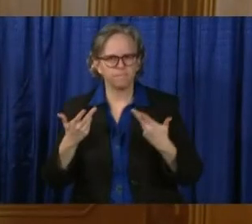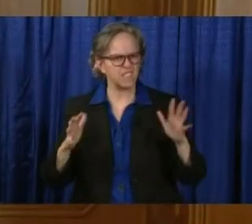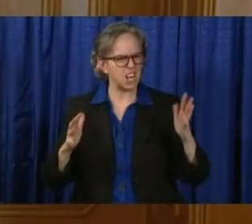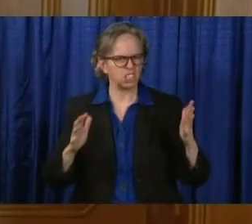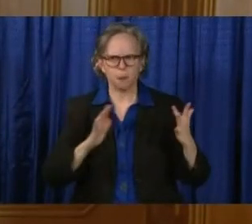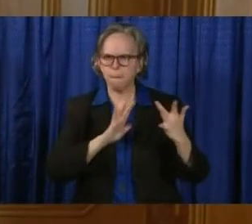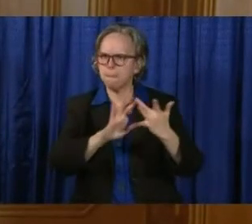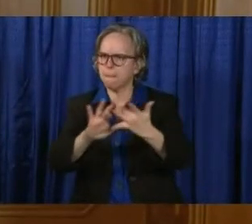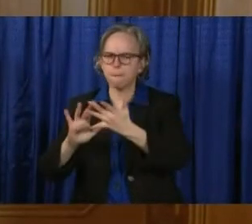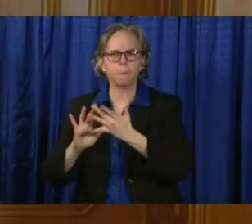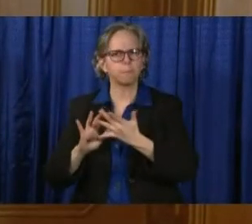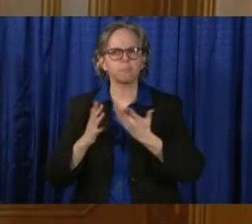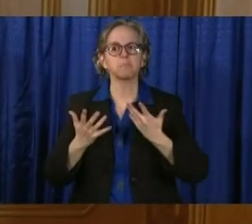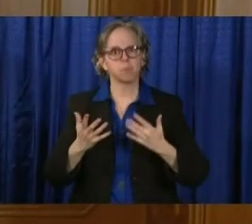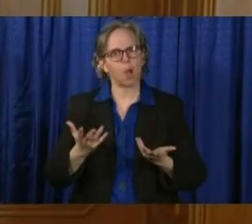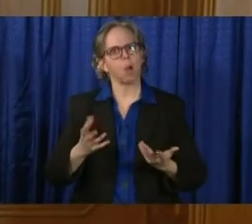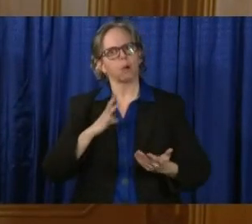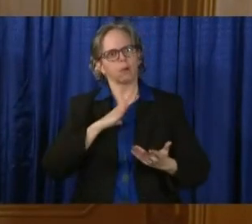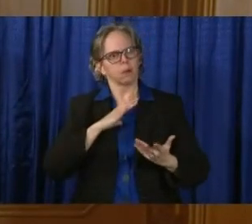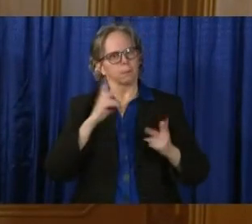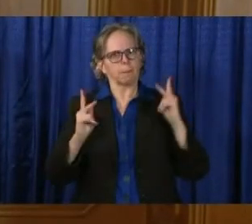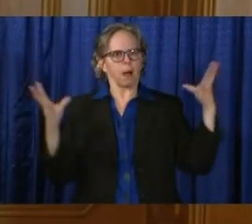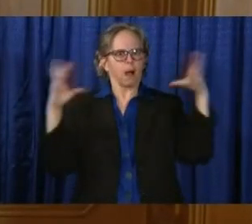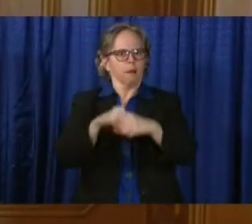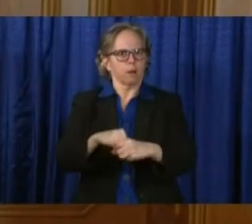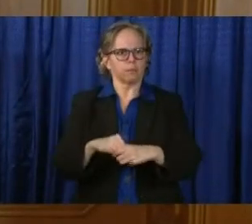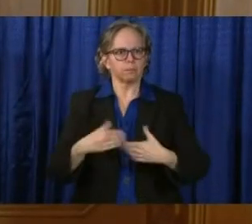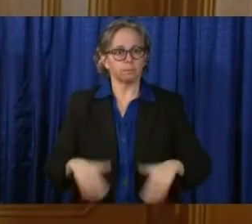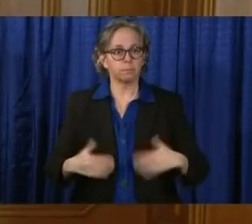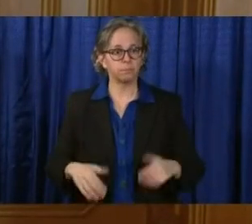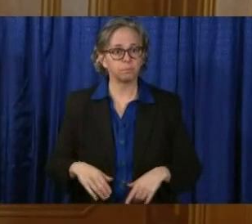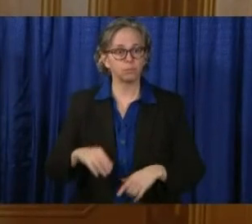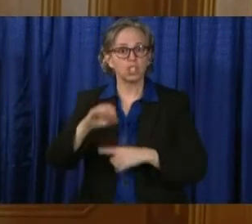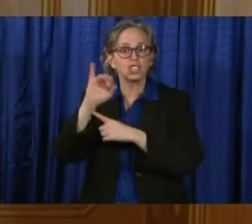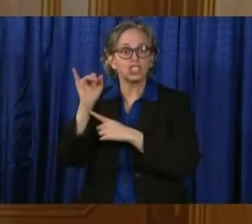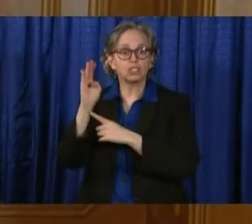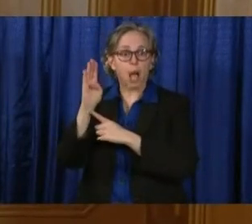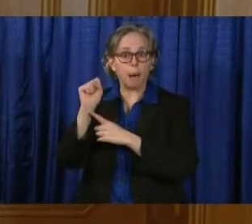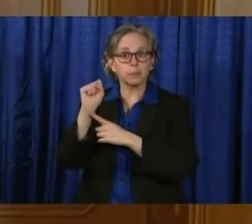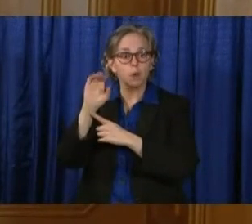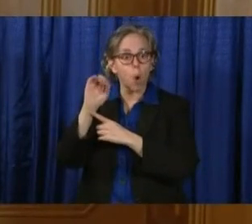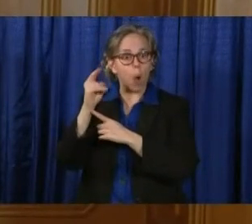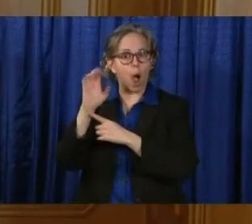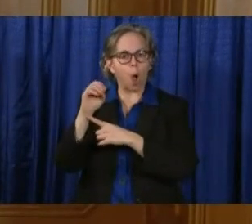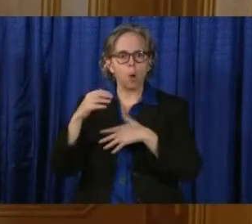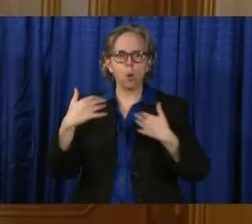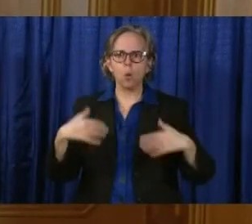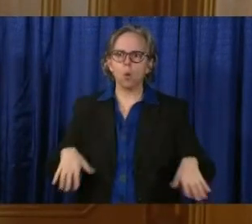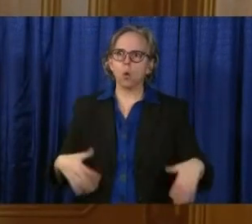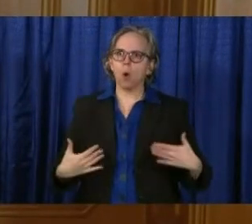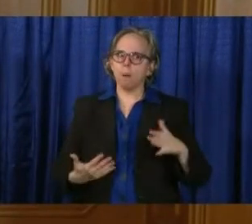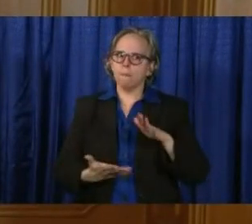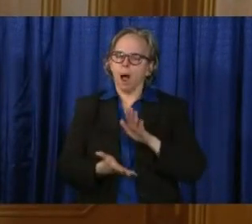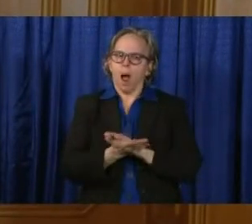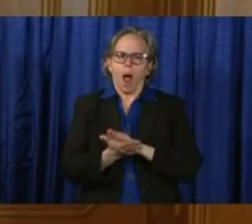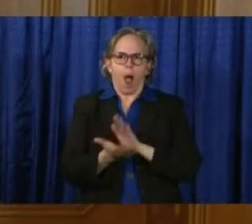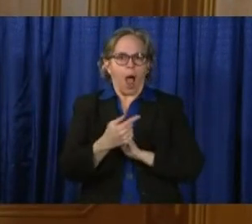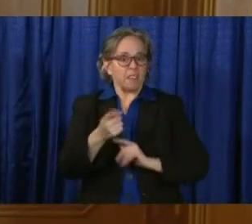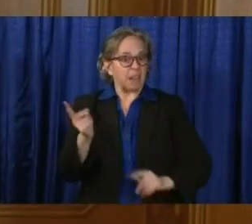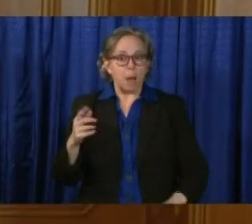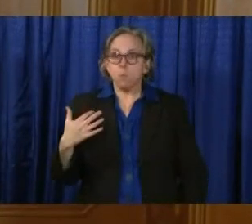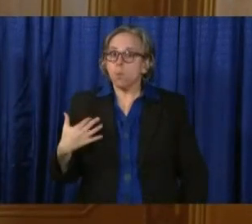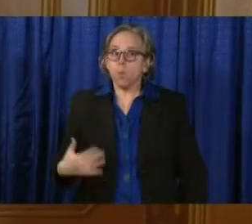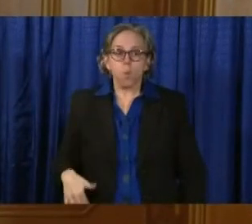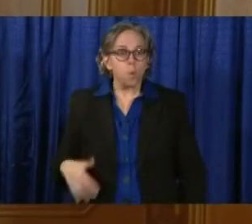I want to give a shout-out to JobsOhio. JobsOhio has shifted its business development effort and is now working to